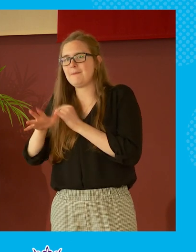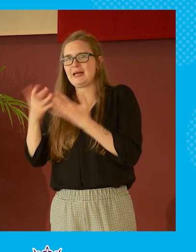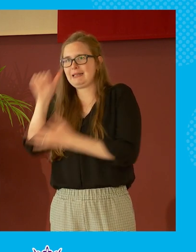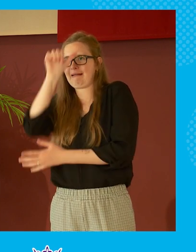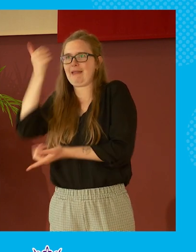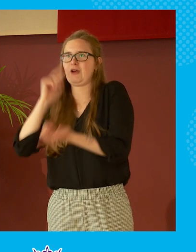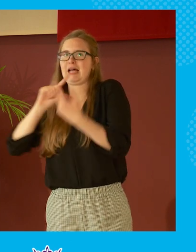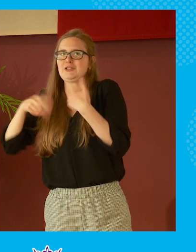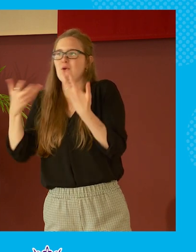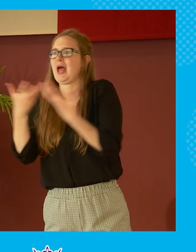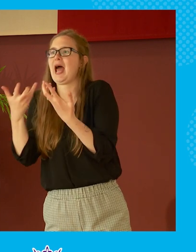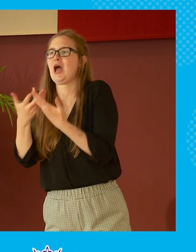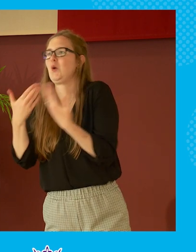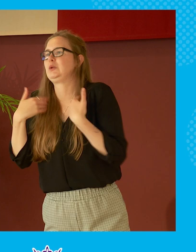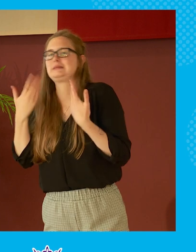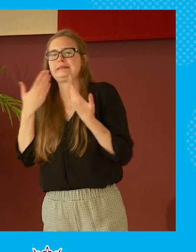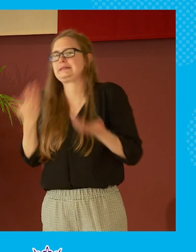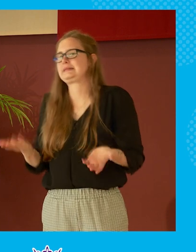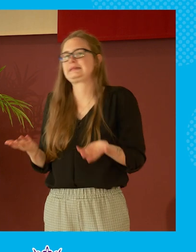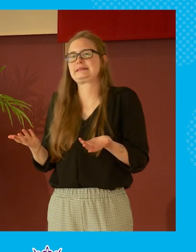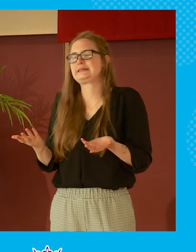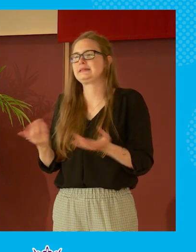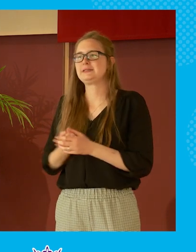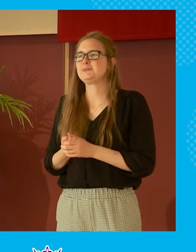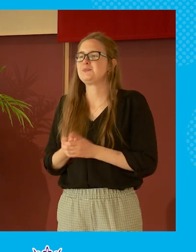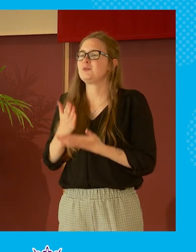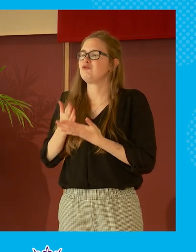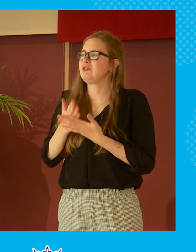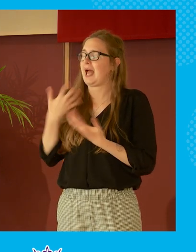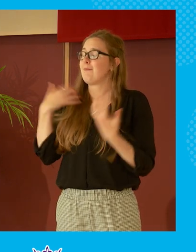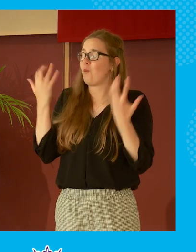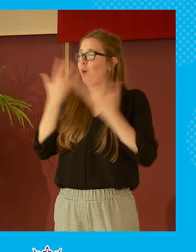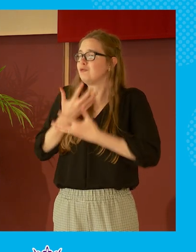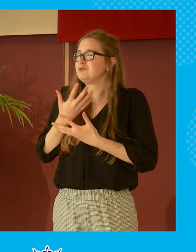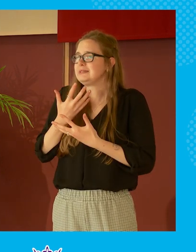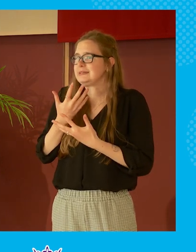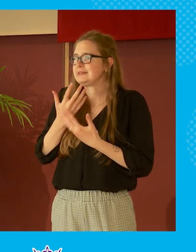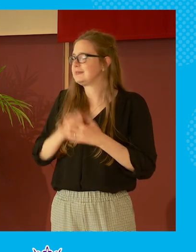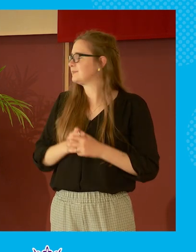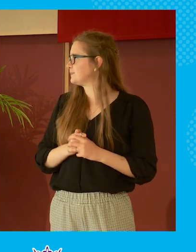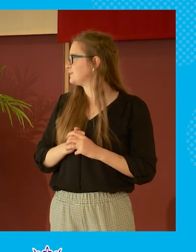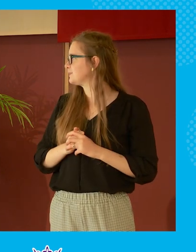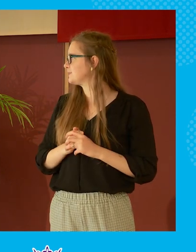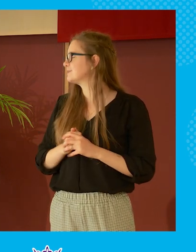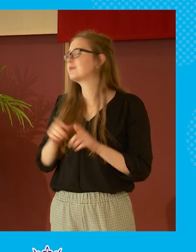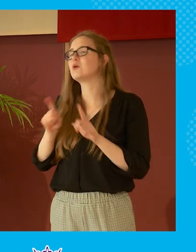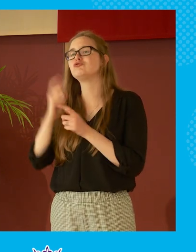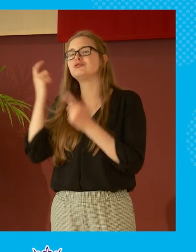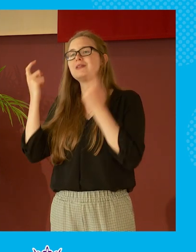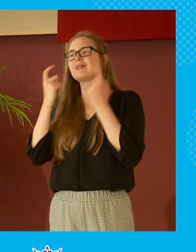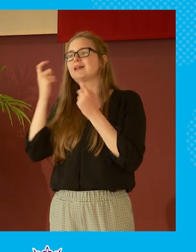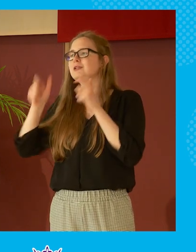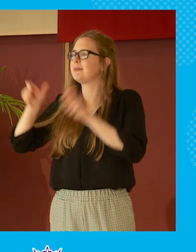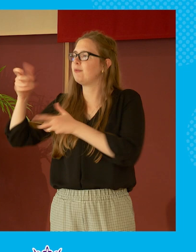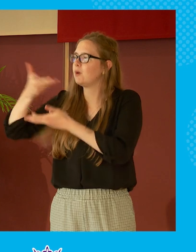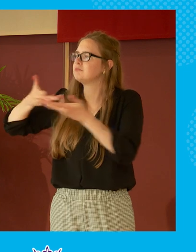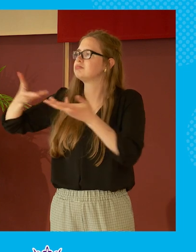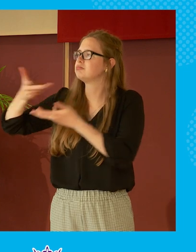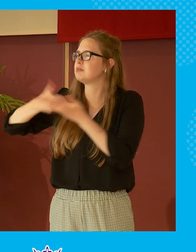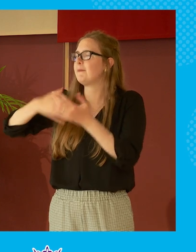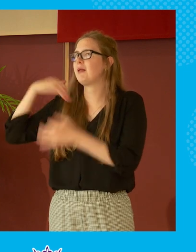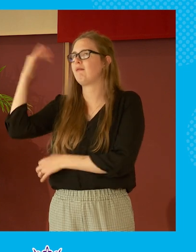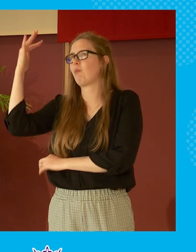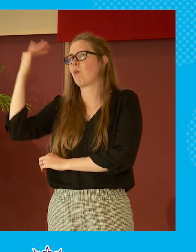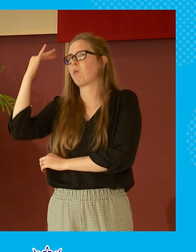answers to that any more than anyone else does but it does worry me but i think you know i'm just thinking as people were talking there about